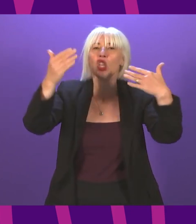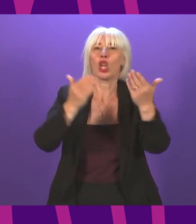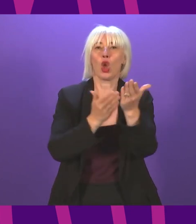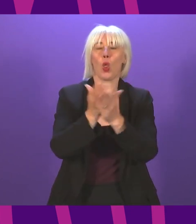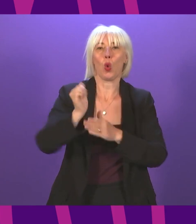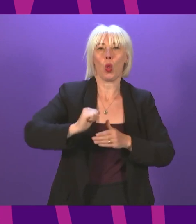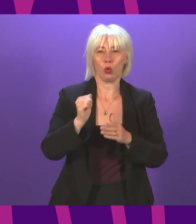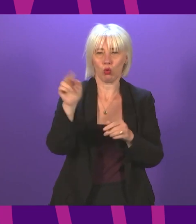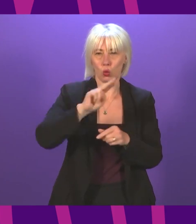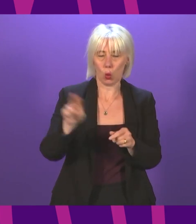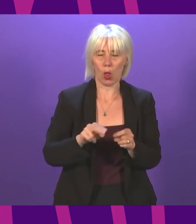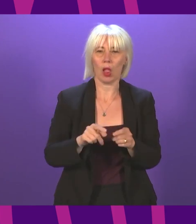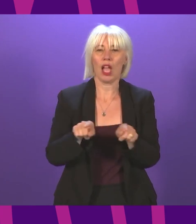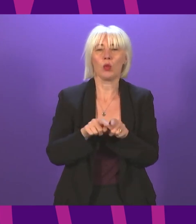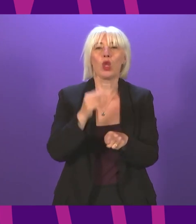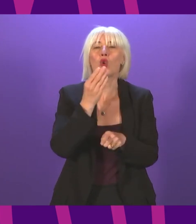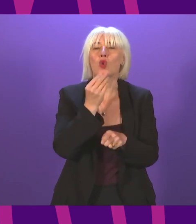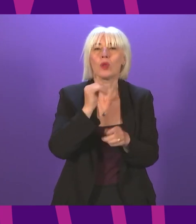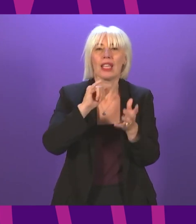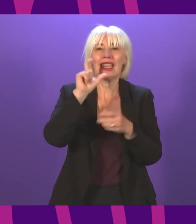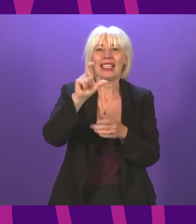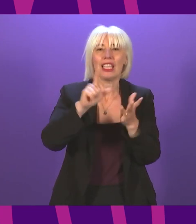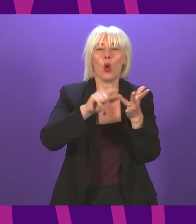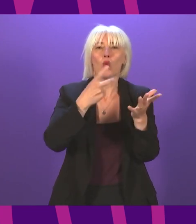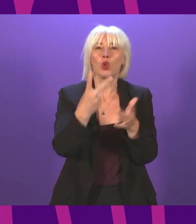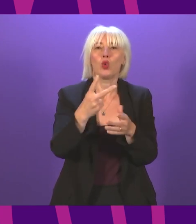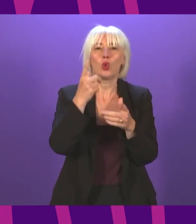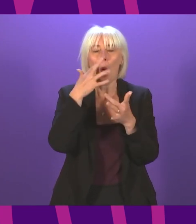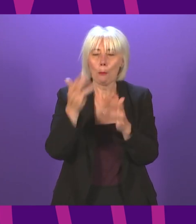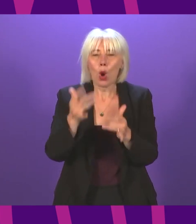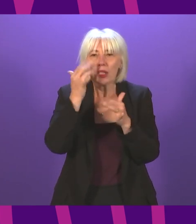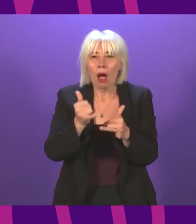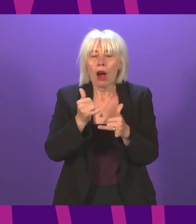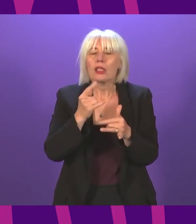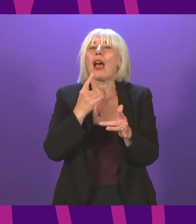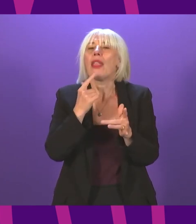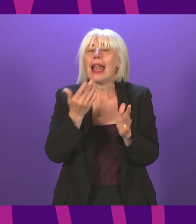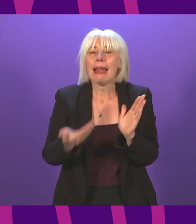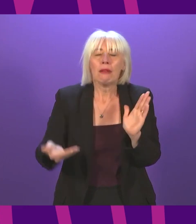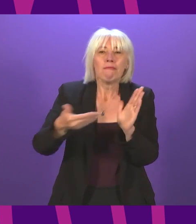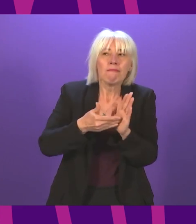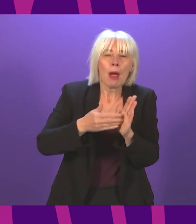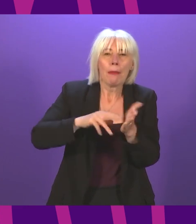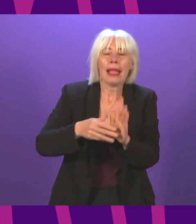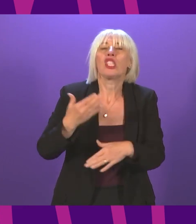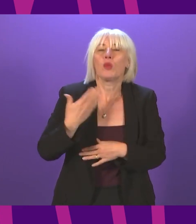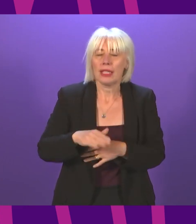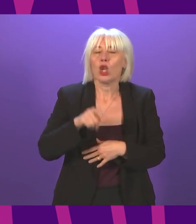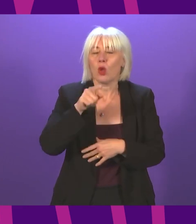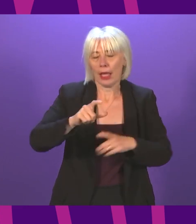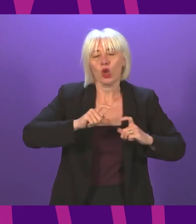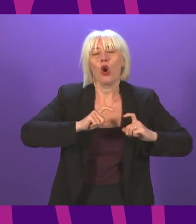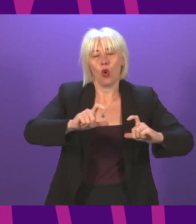were using CO2 monitors to do that and to put in place any remedial plans that are required. The ongoing